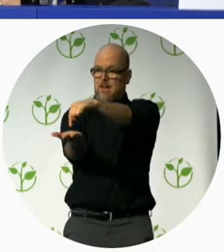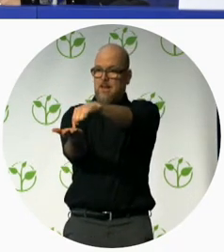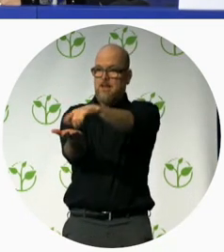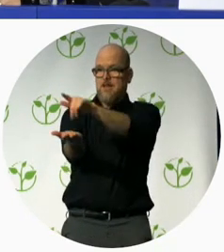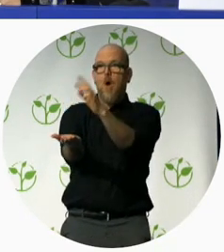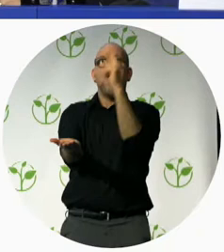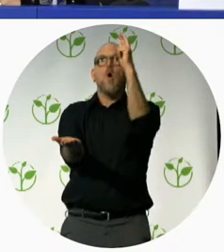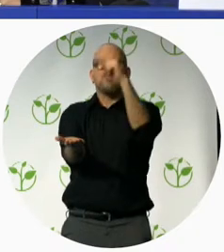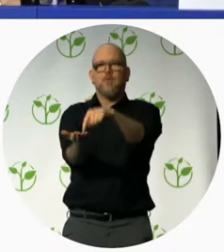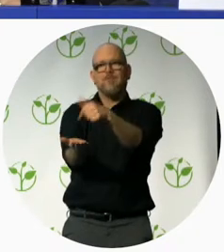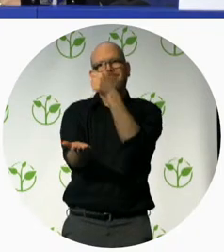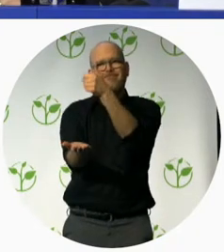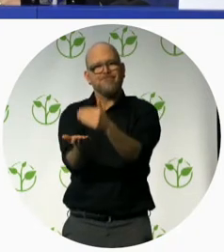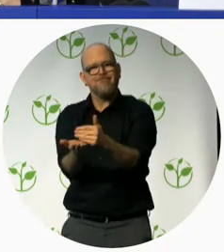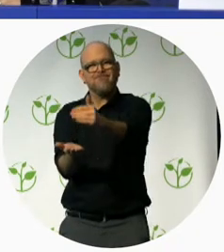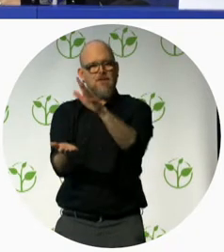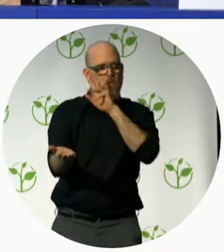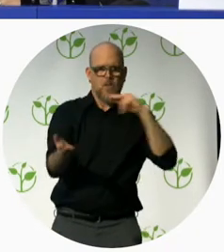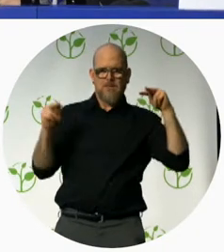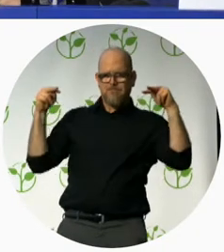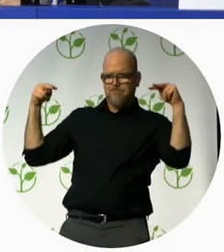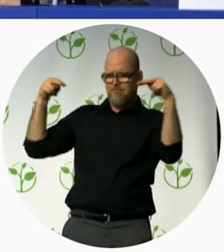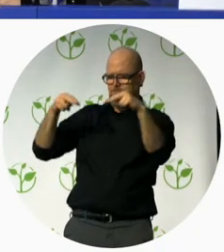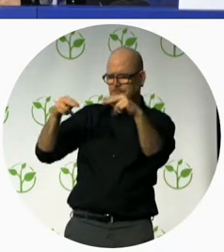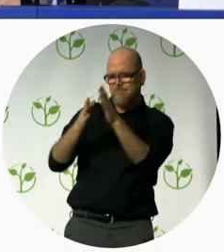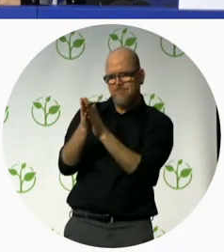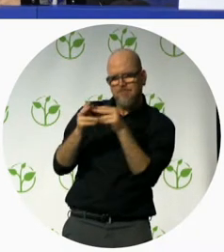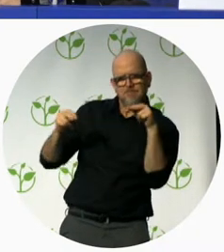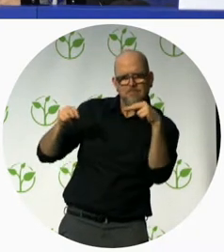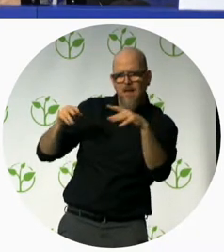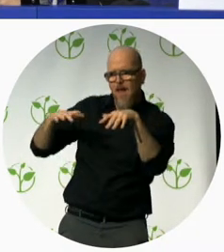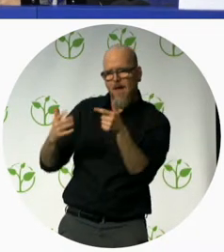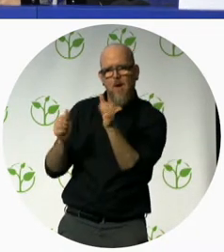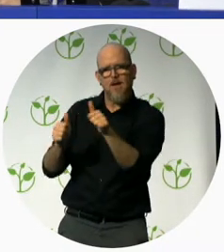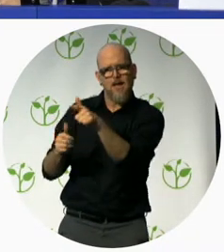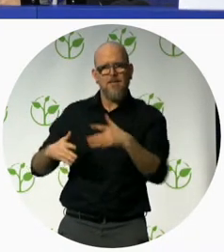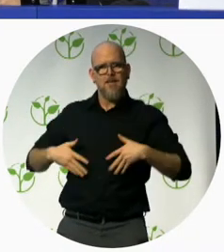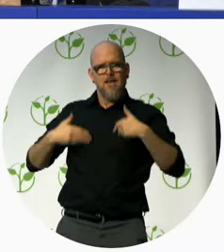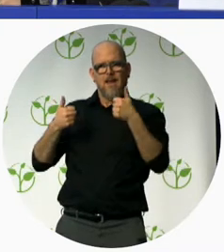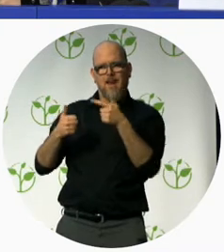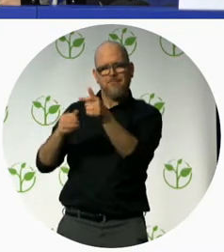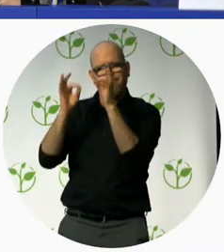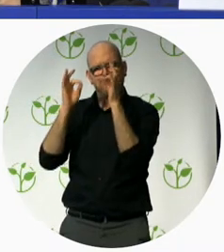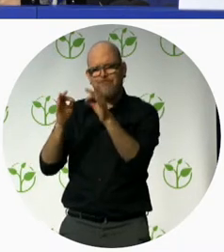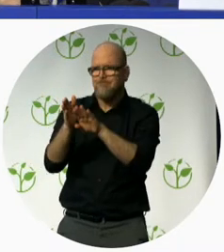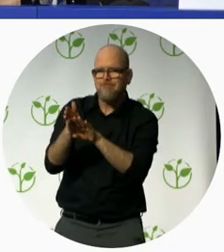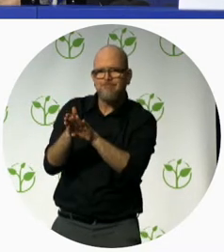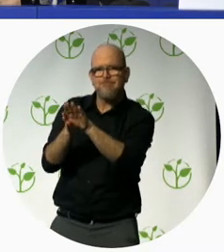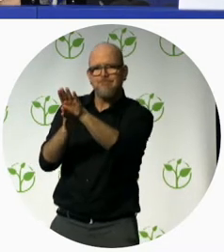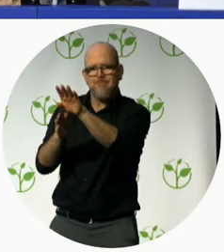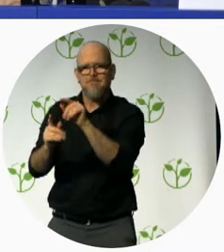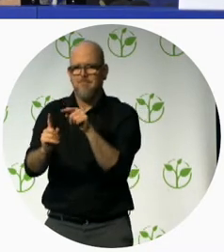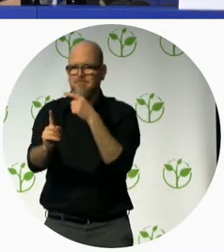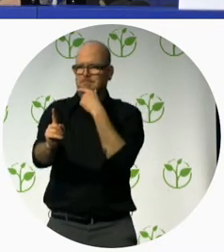to become a model for excellence in promoting the health and treatment experience in Israel and to be worthy for the trust and